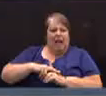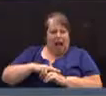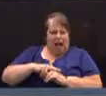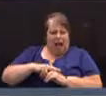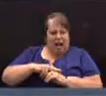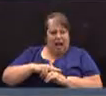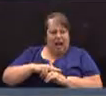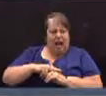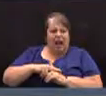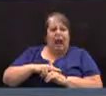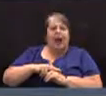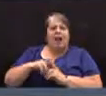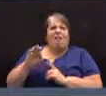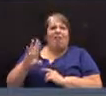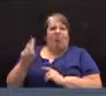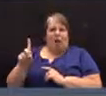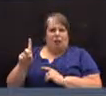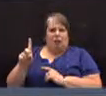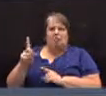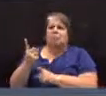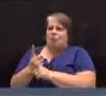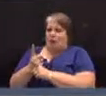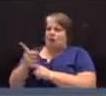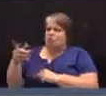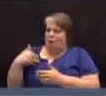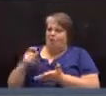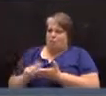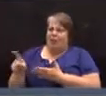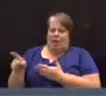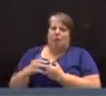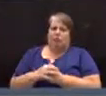reserve. Is that correct? Yeah, you've got it written there.